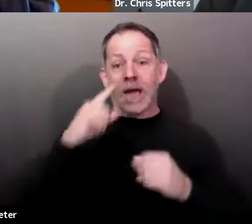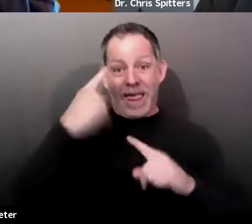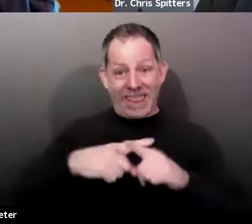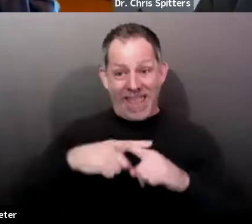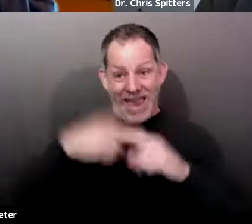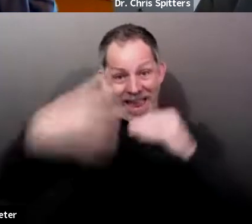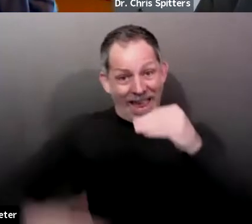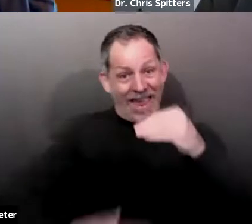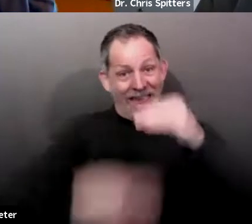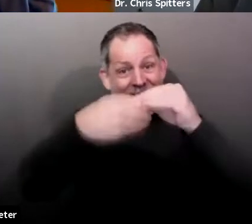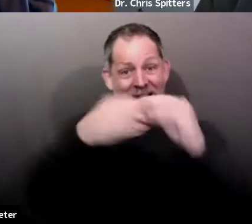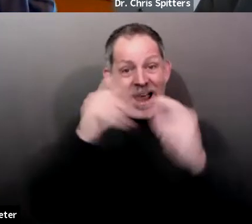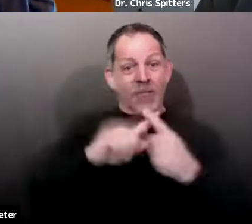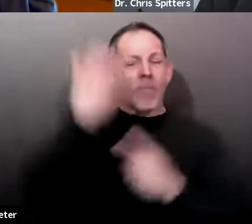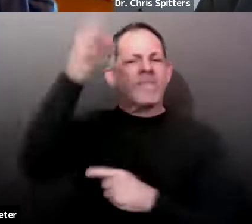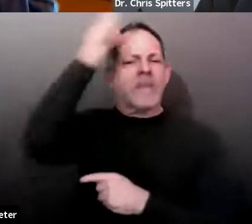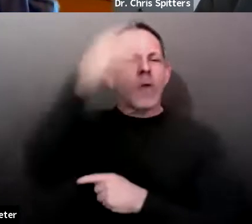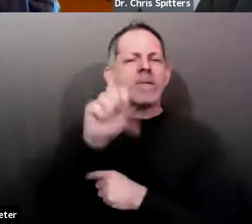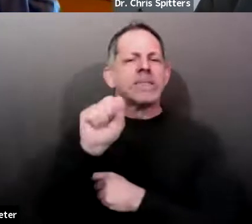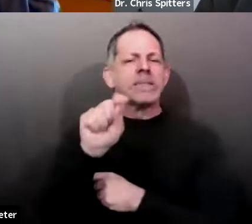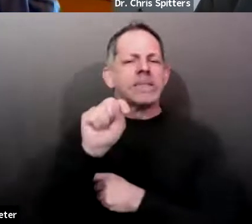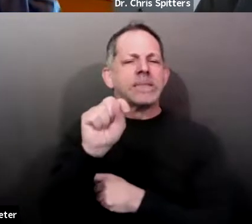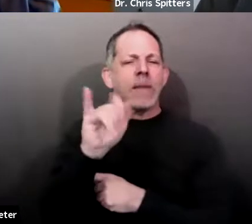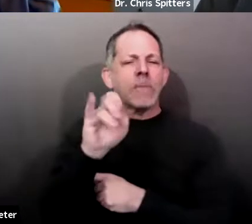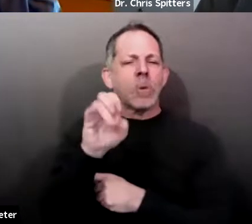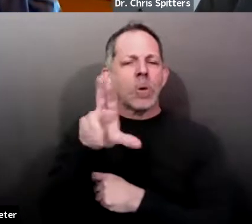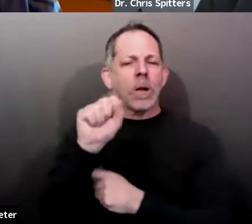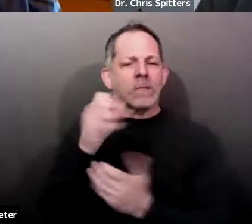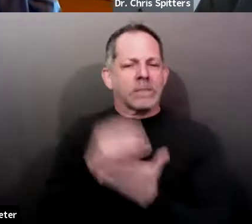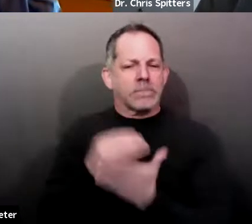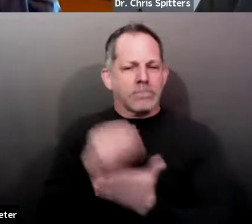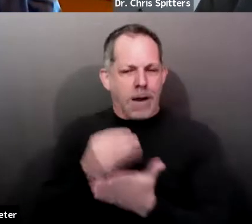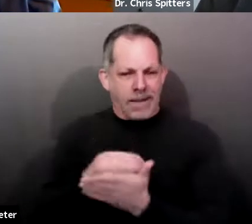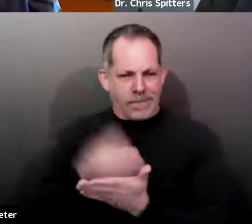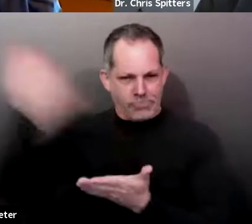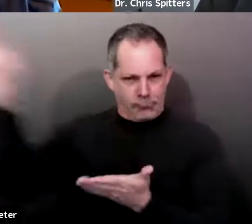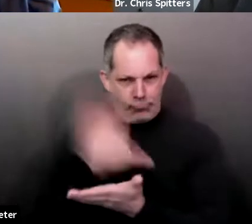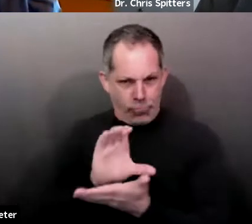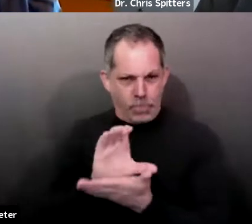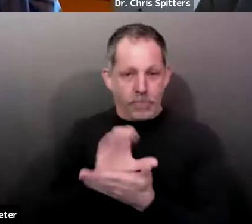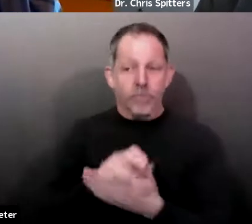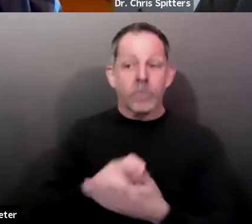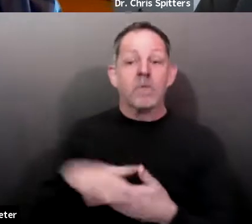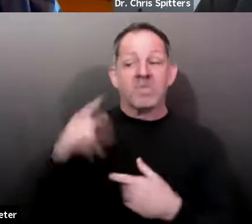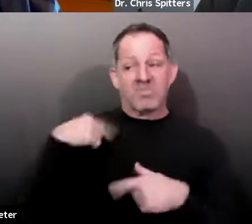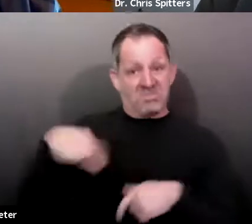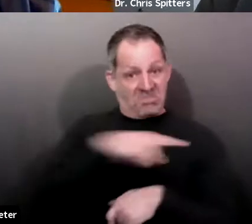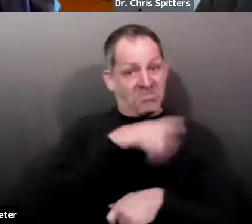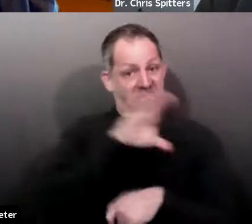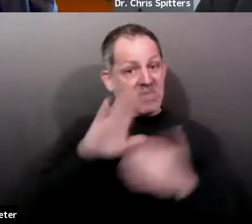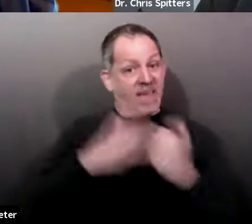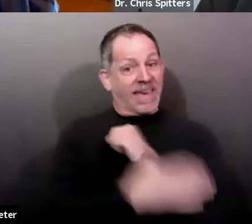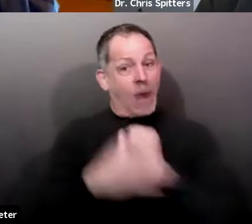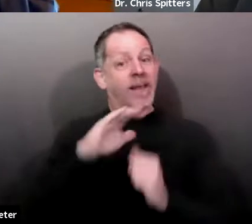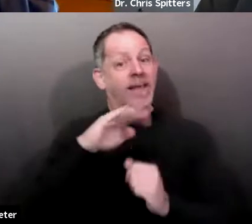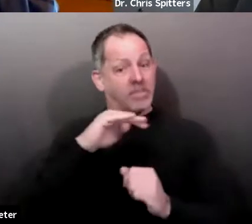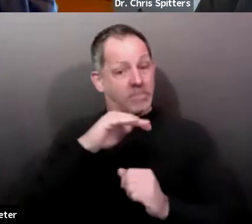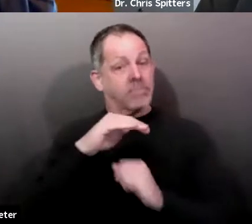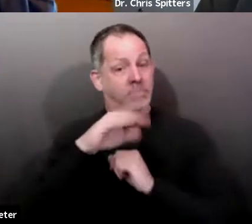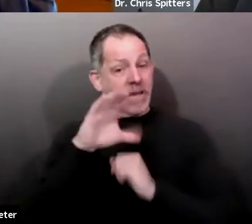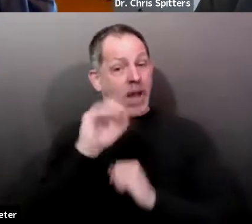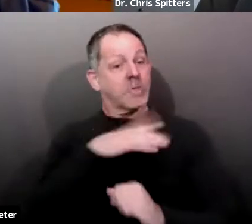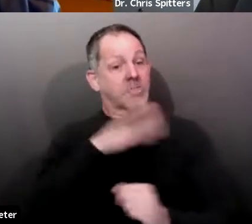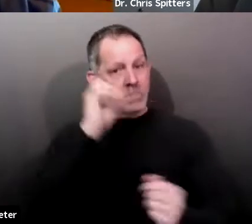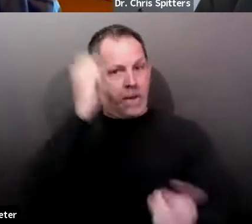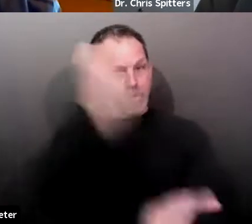expenditures I proposed to the Council, and they approved yesterday. The first is $1 million, which is going to allow us to fund additional